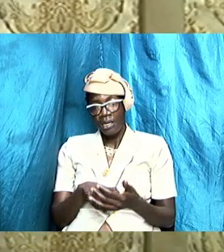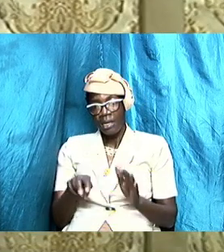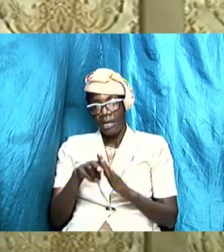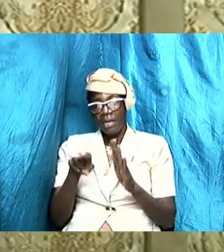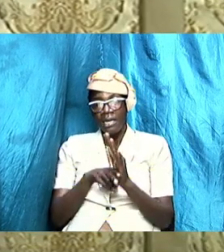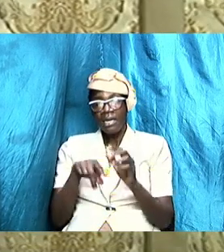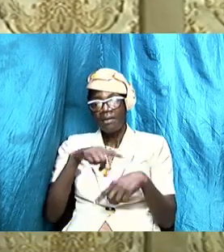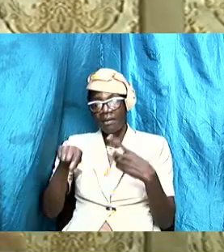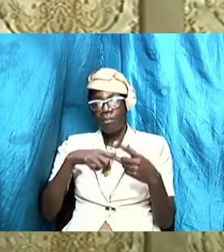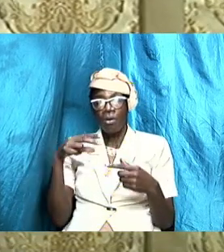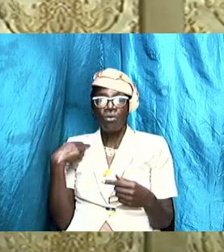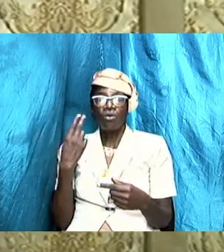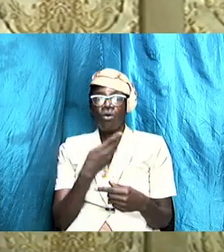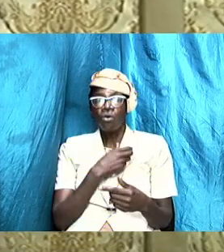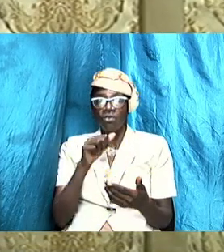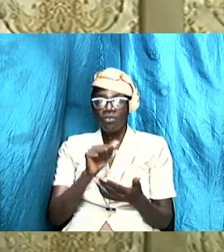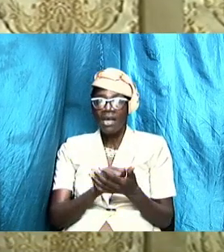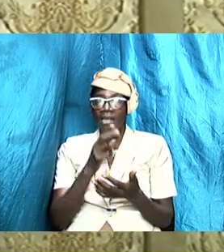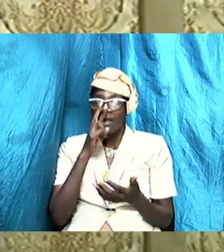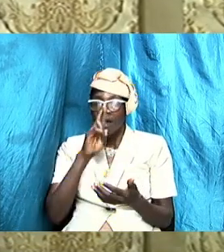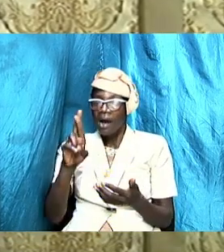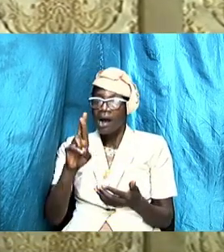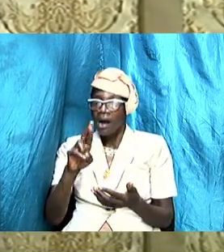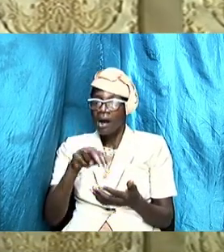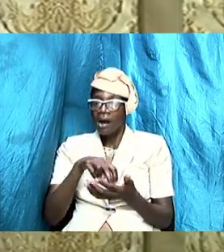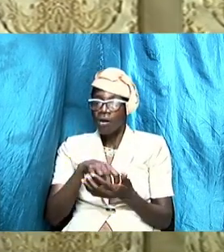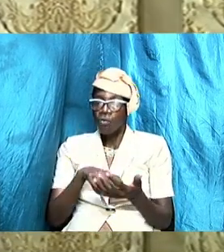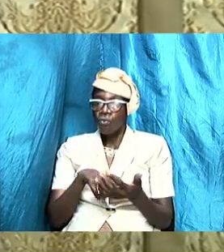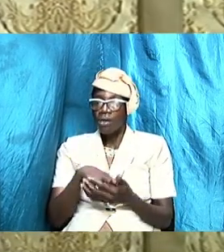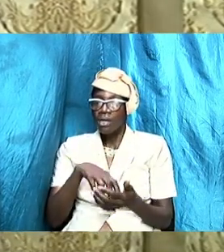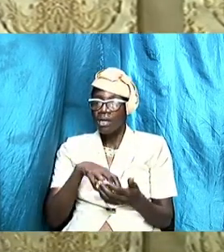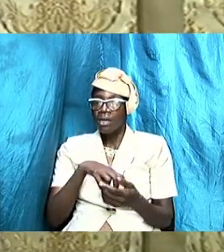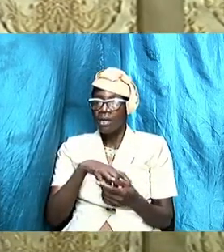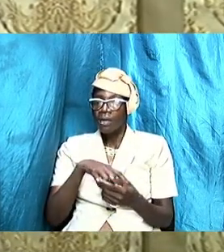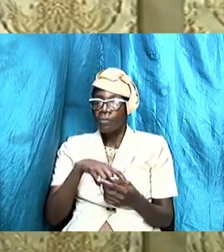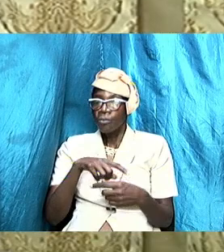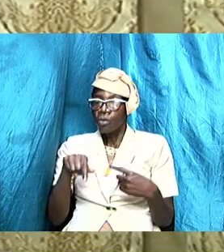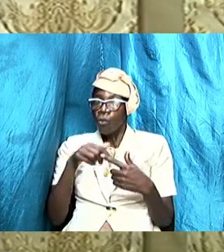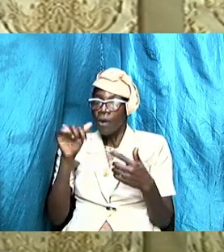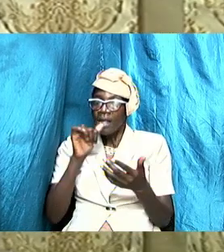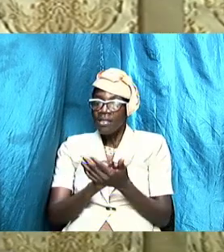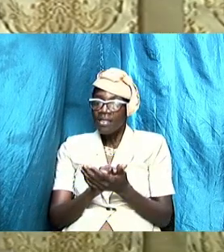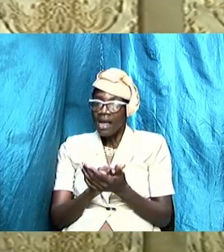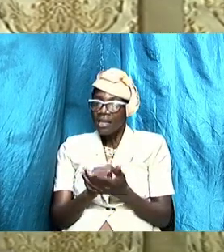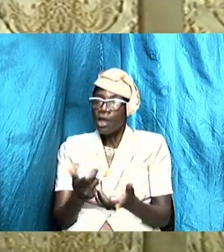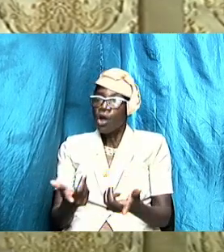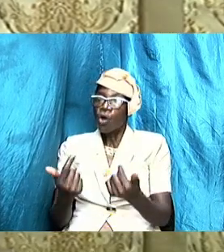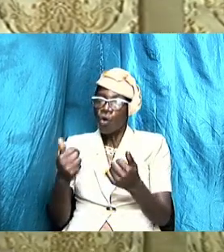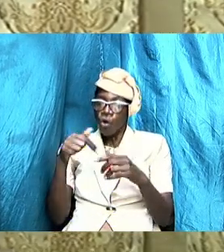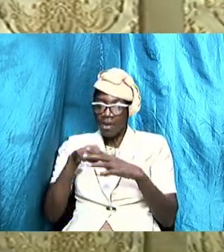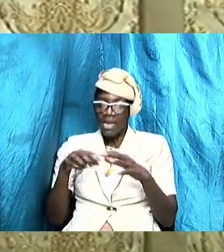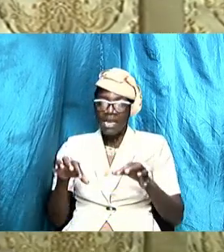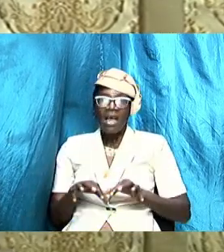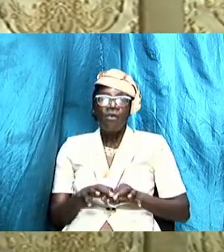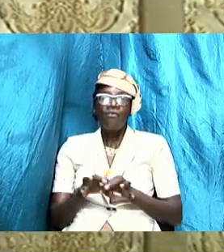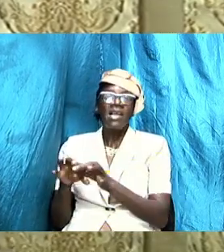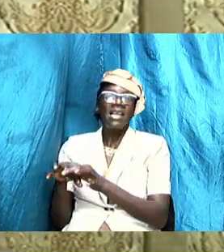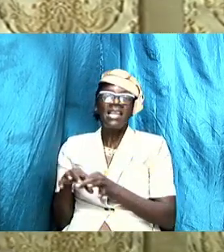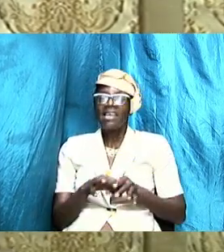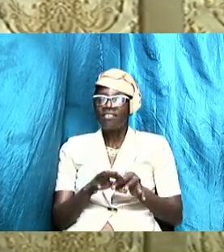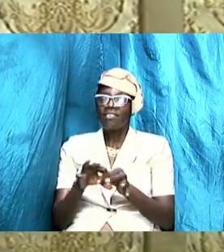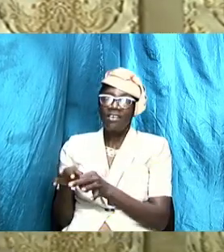us that are weak and when that emerge in relationships brothers and sisters